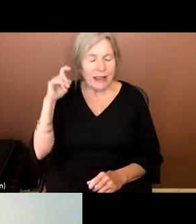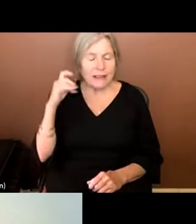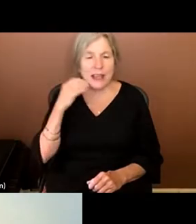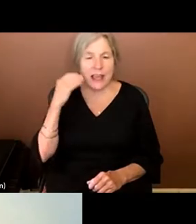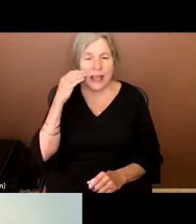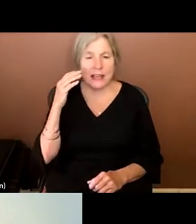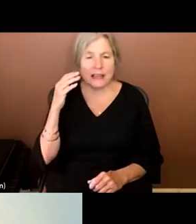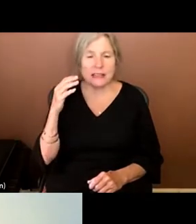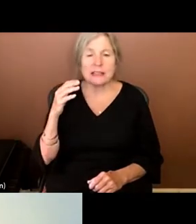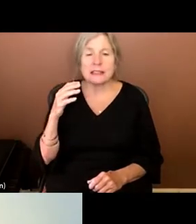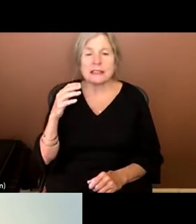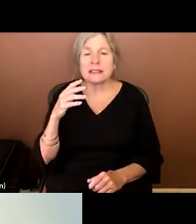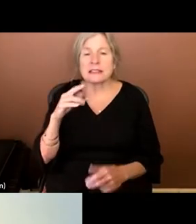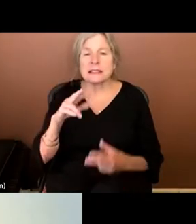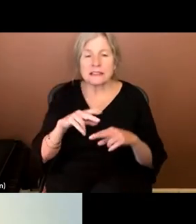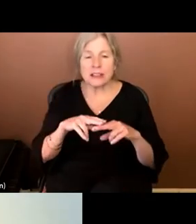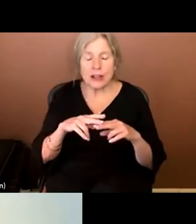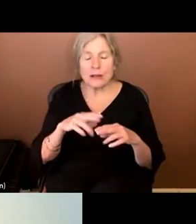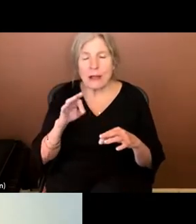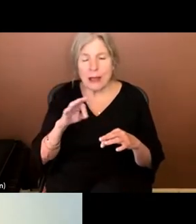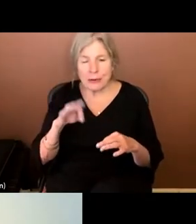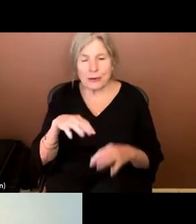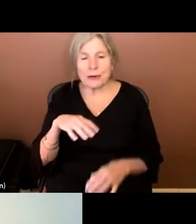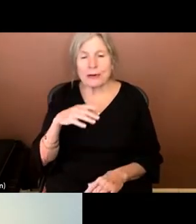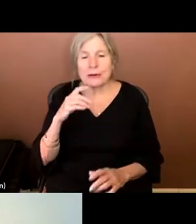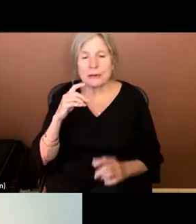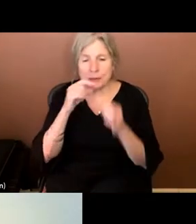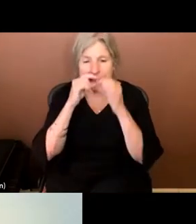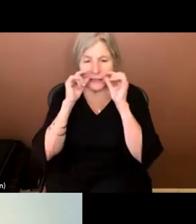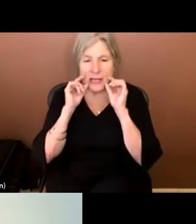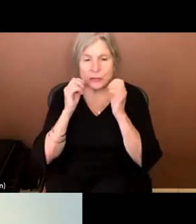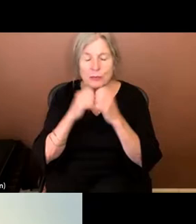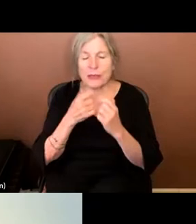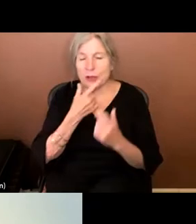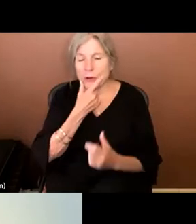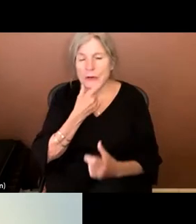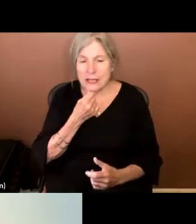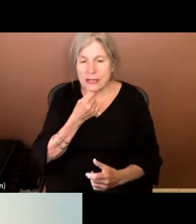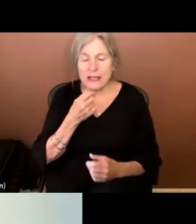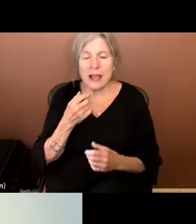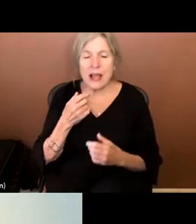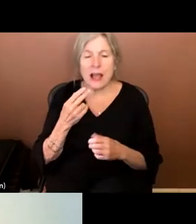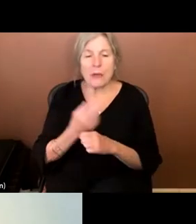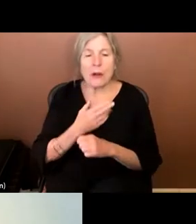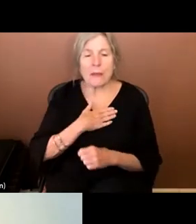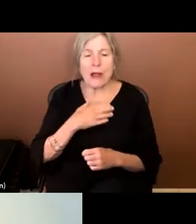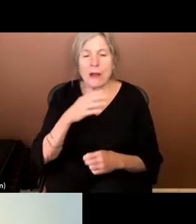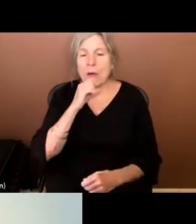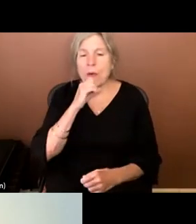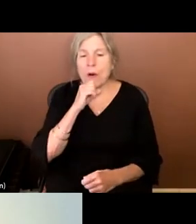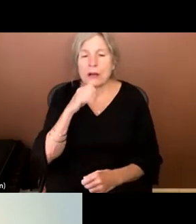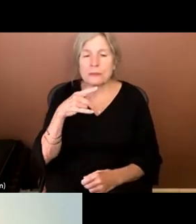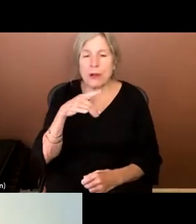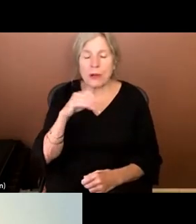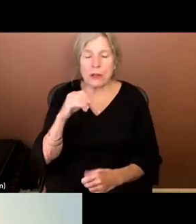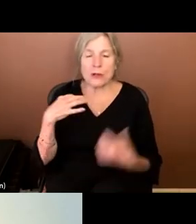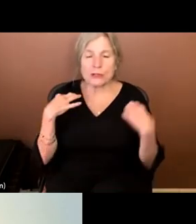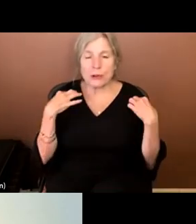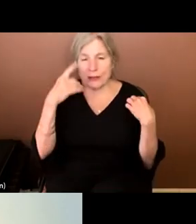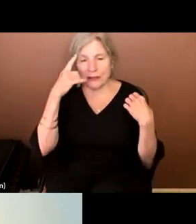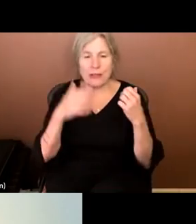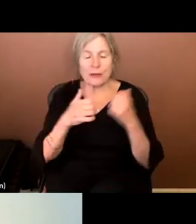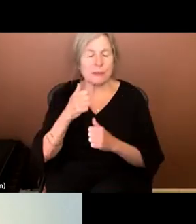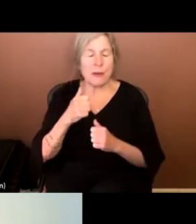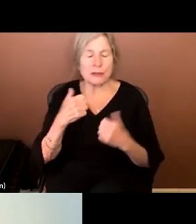salt and pepper, mustache with a goatee, and I wore my orange polo shirt today because that was the most